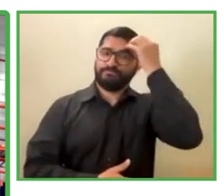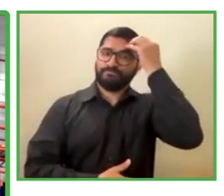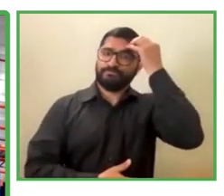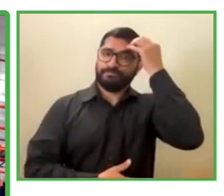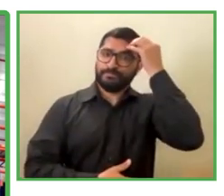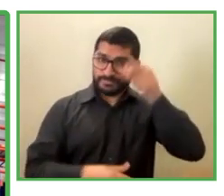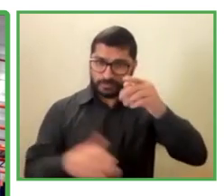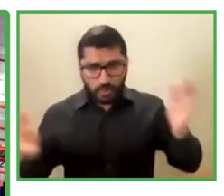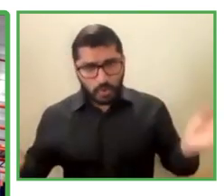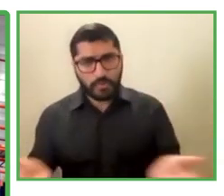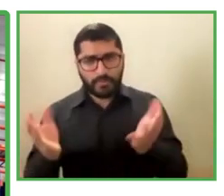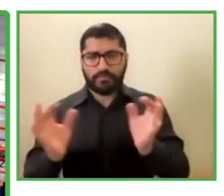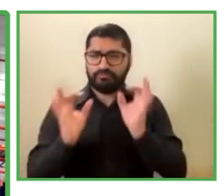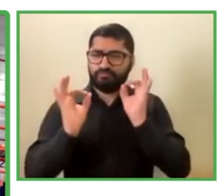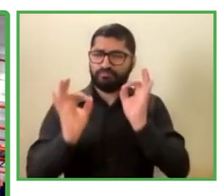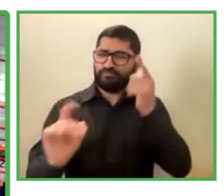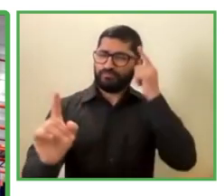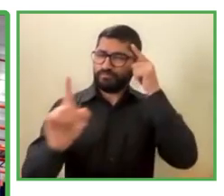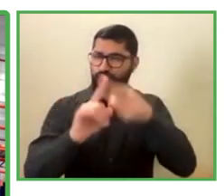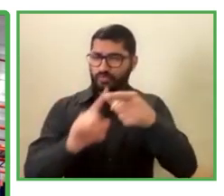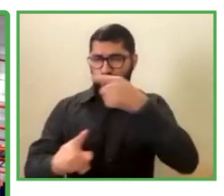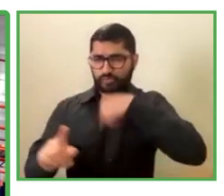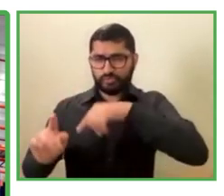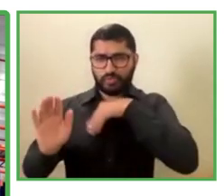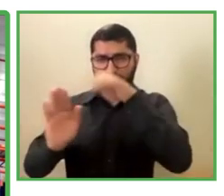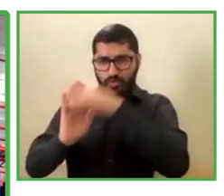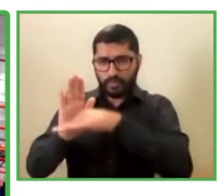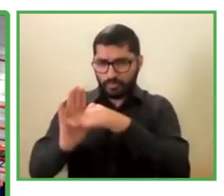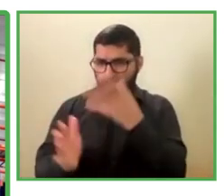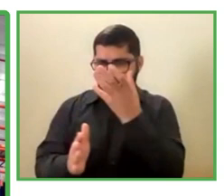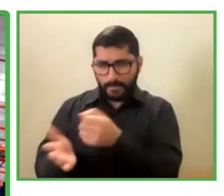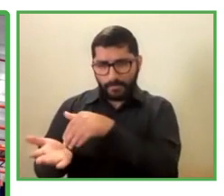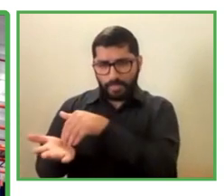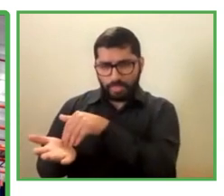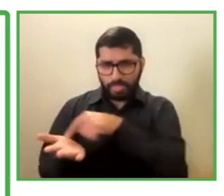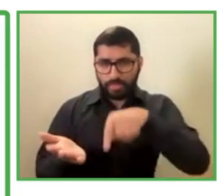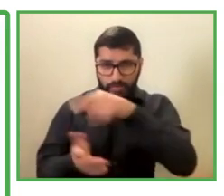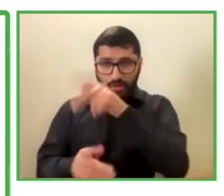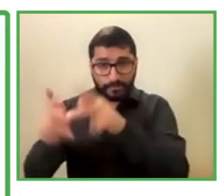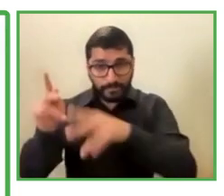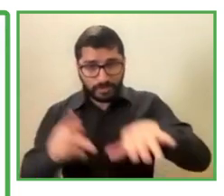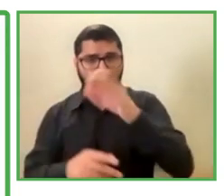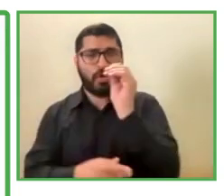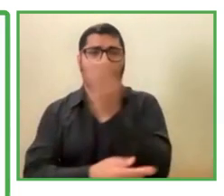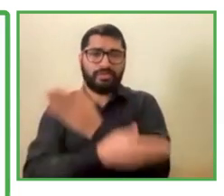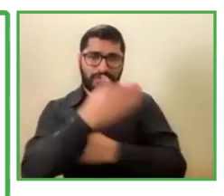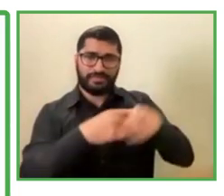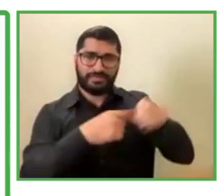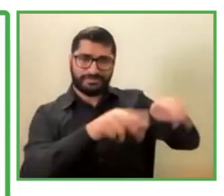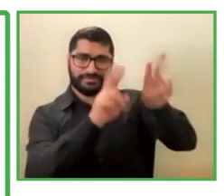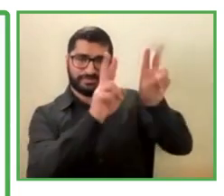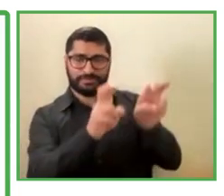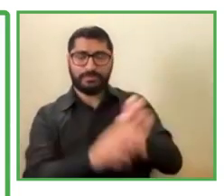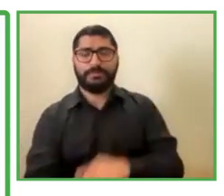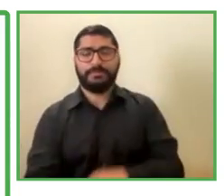capabilities and the skills of each one of our vulnerable groups, in this case, people with disabilities.